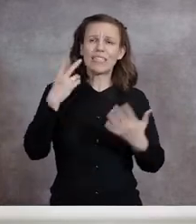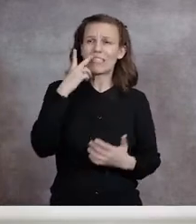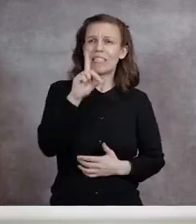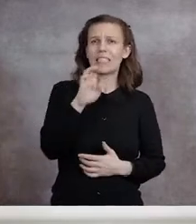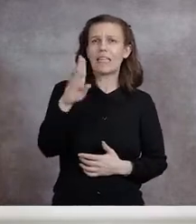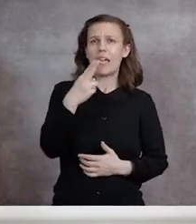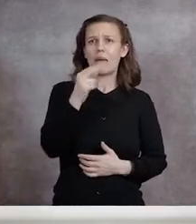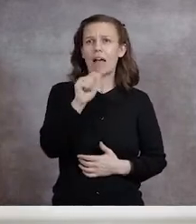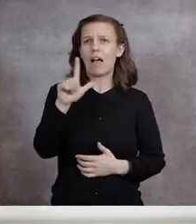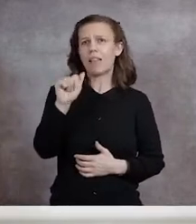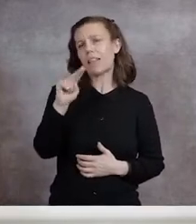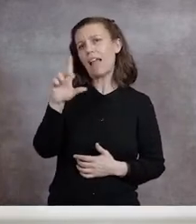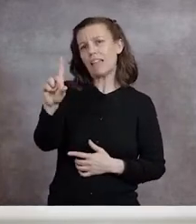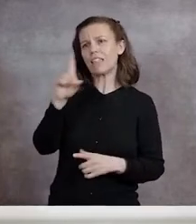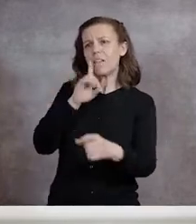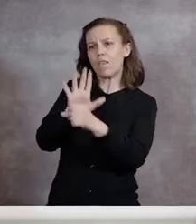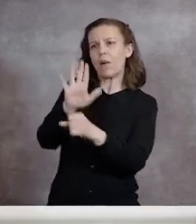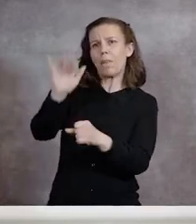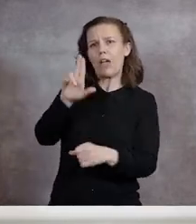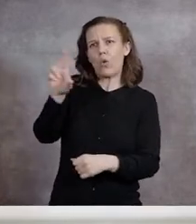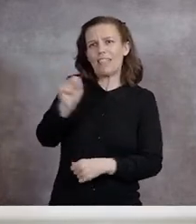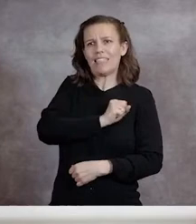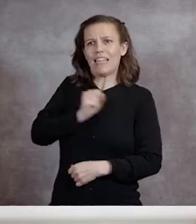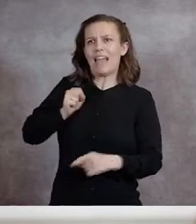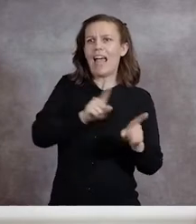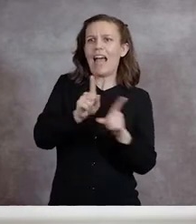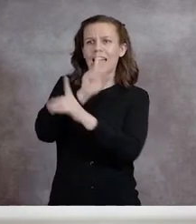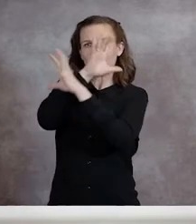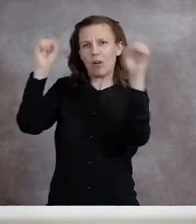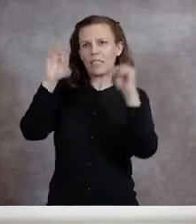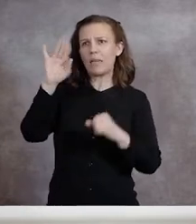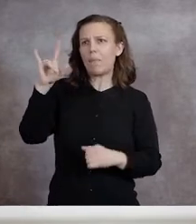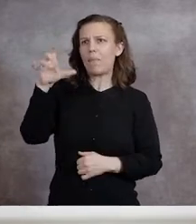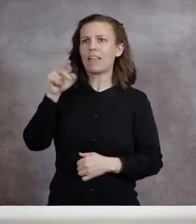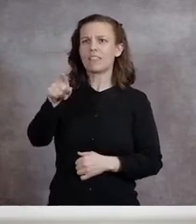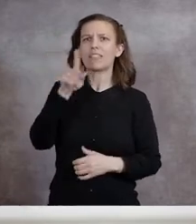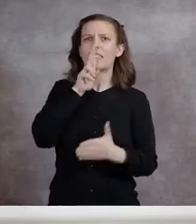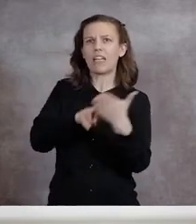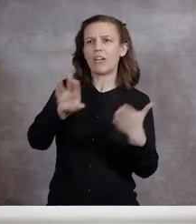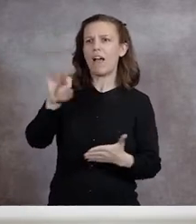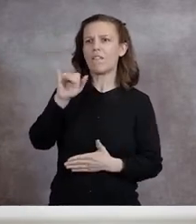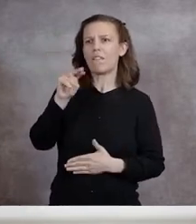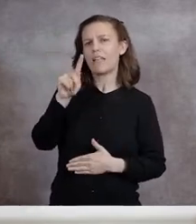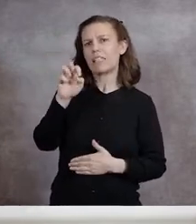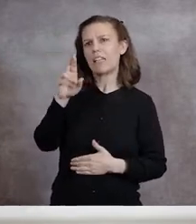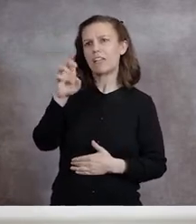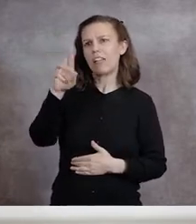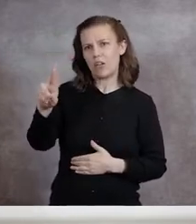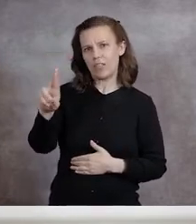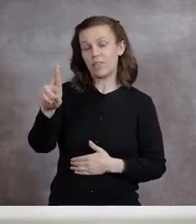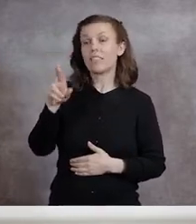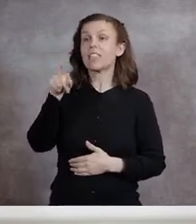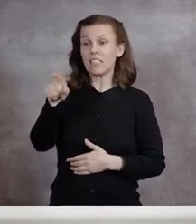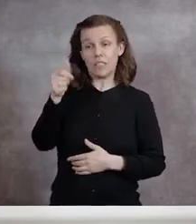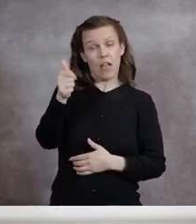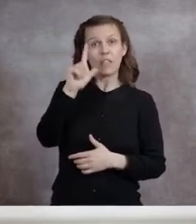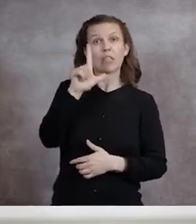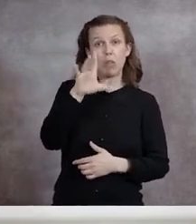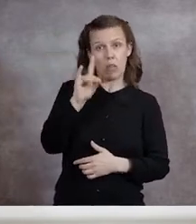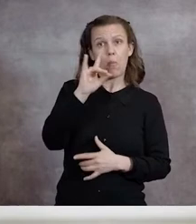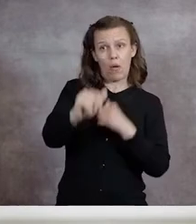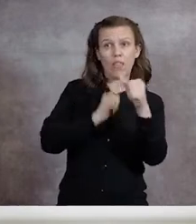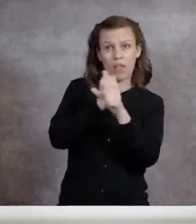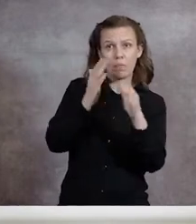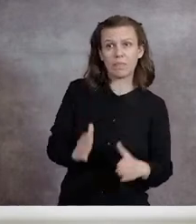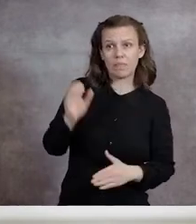see Deb Haaland confirmed by the U.S. Senate as President Biden's Secretary of the Interior. Secretary Haaland is not only a LOBO